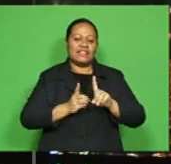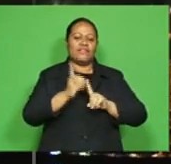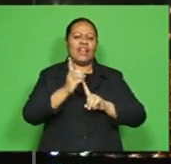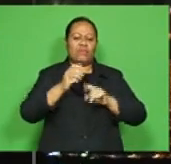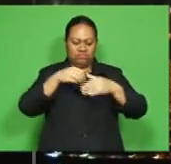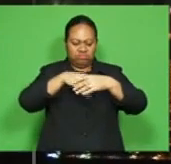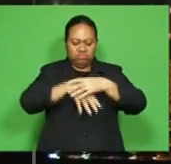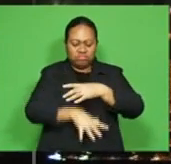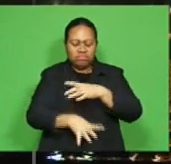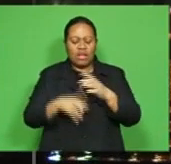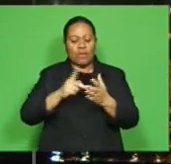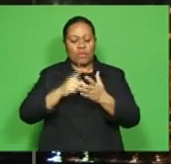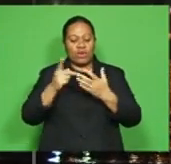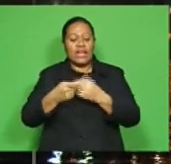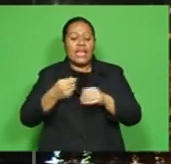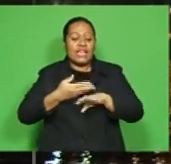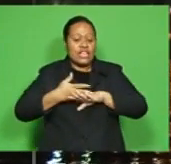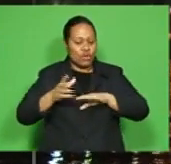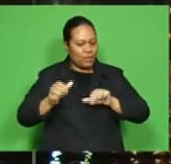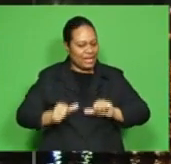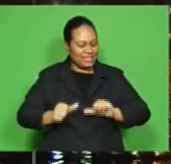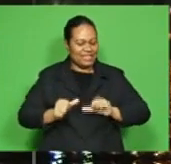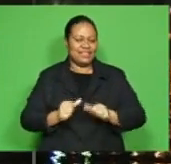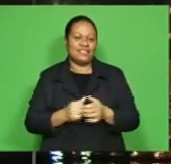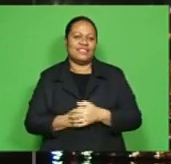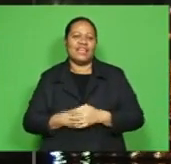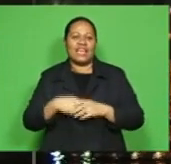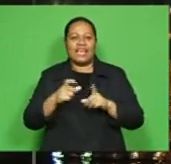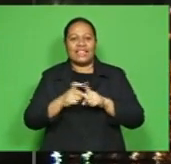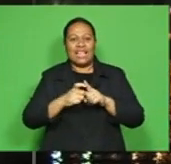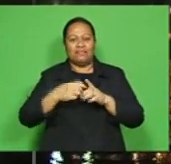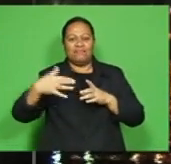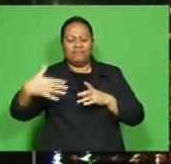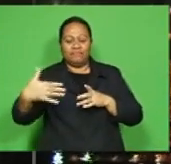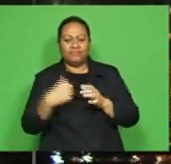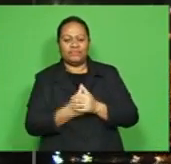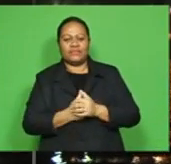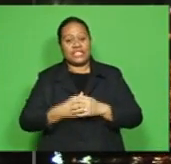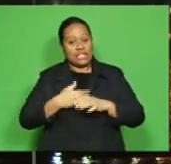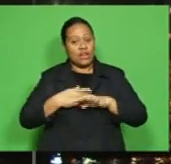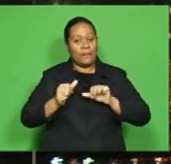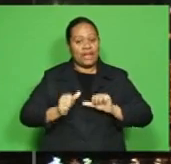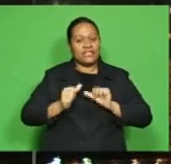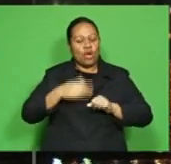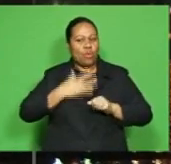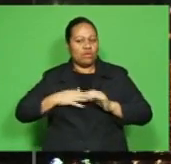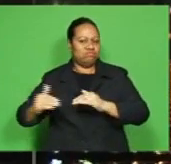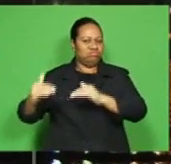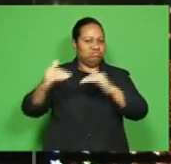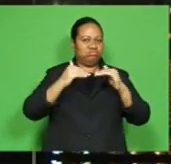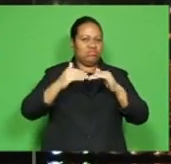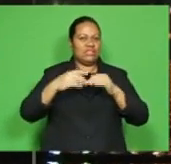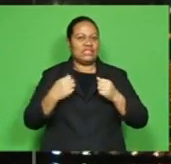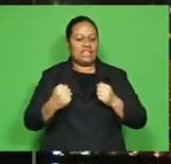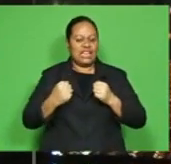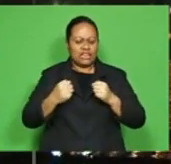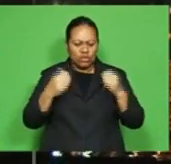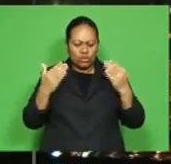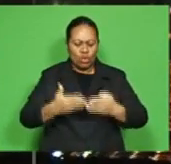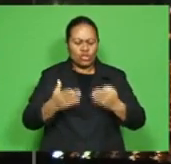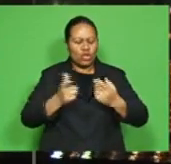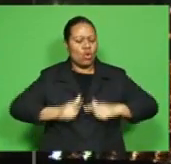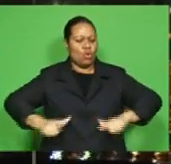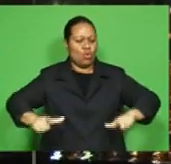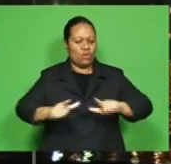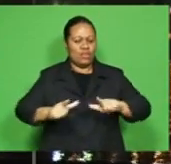programs under the new president's leadership. Della Shaw Elder aims to elevate the standard of the sport locally. Tale Matarikula